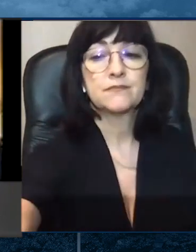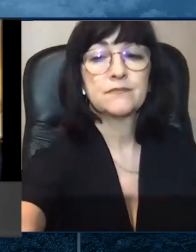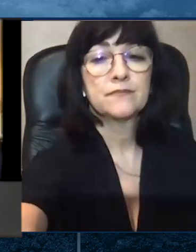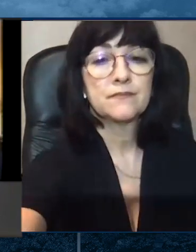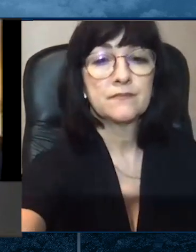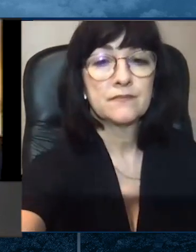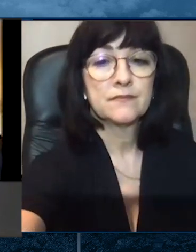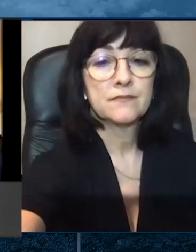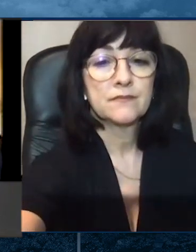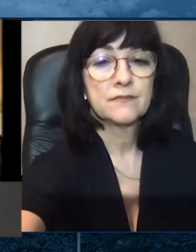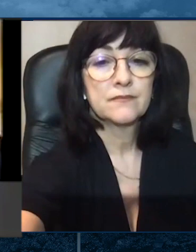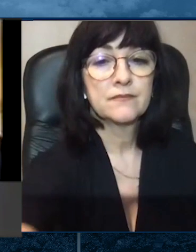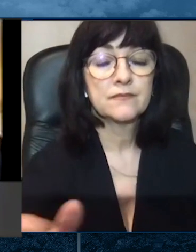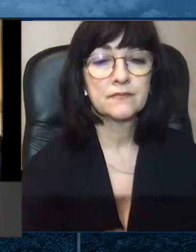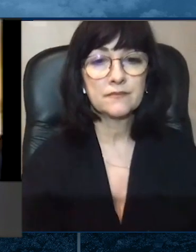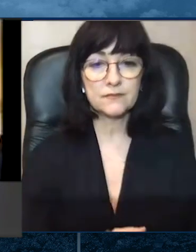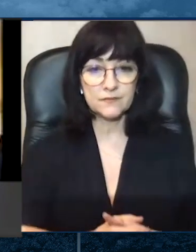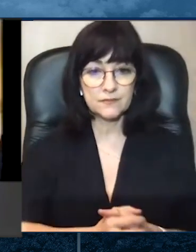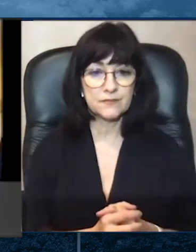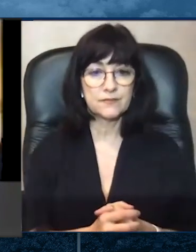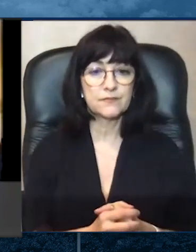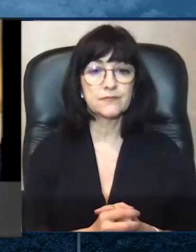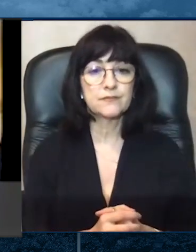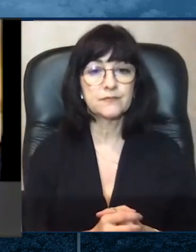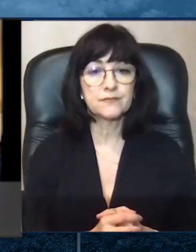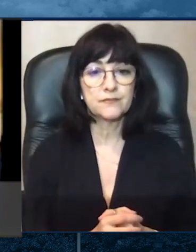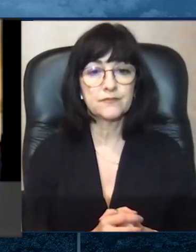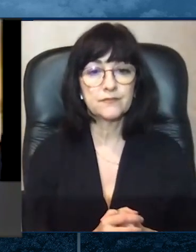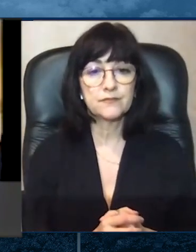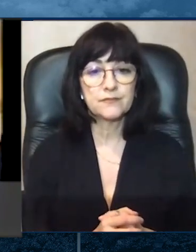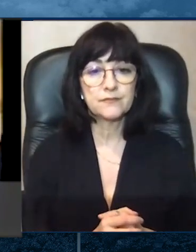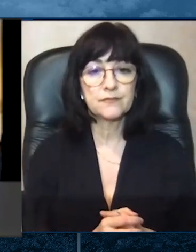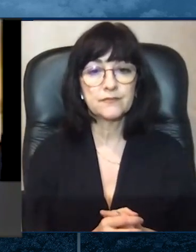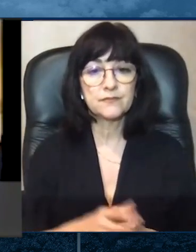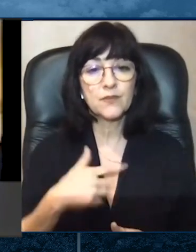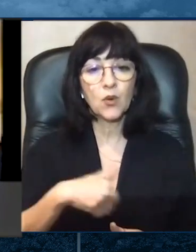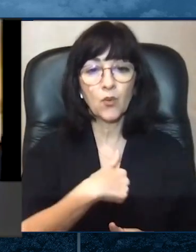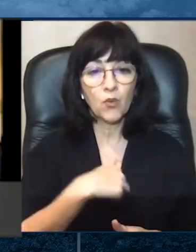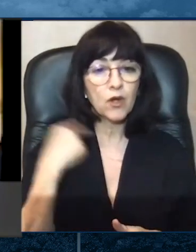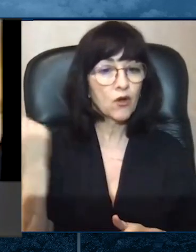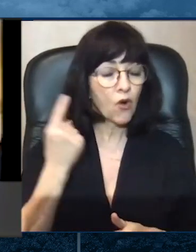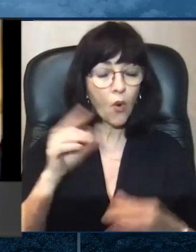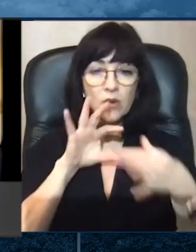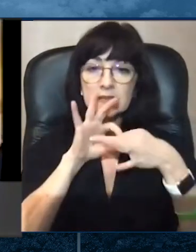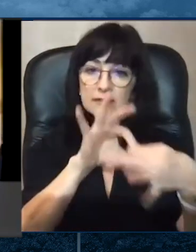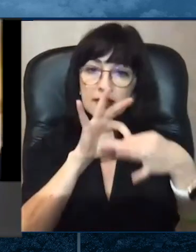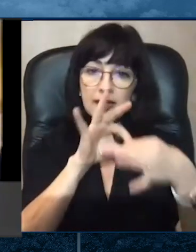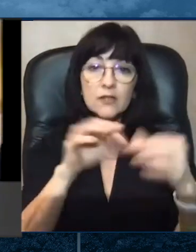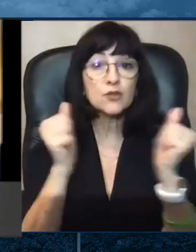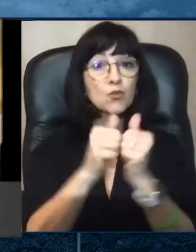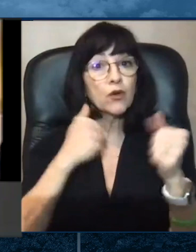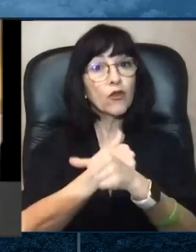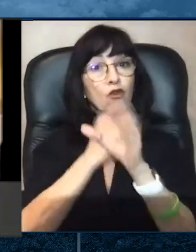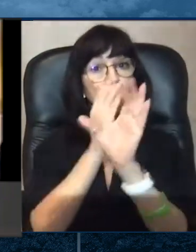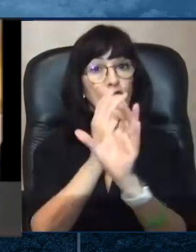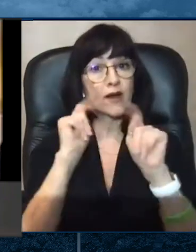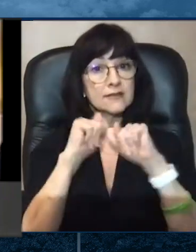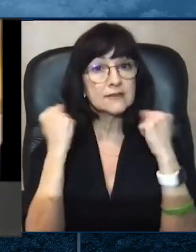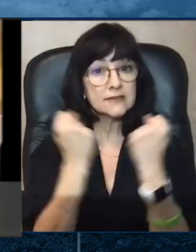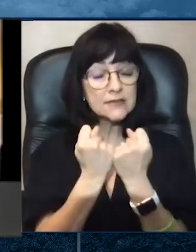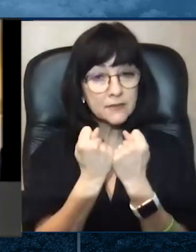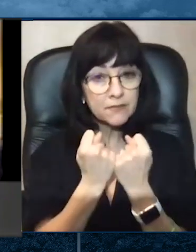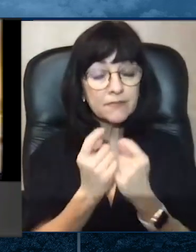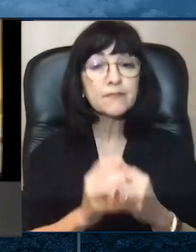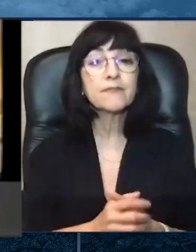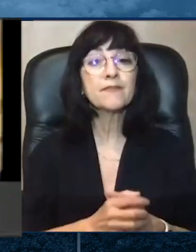mitigación de crisis y la alimentación. Y siendo su